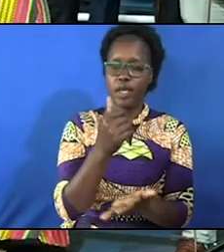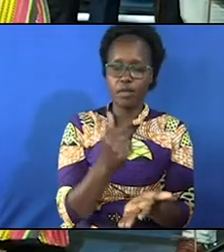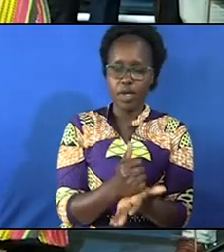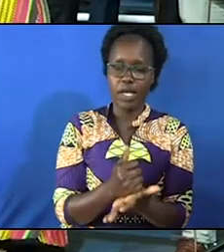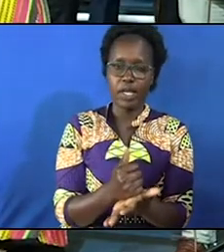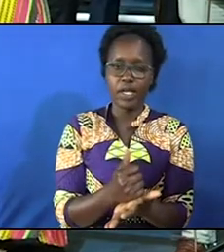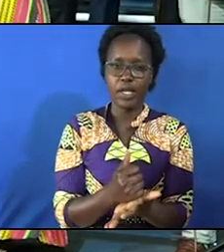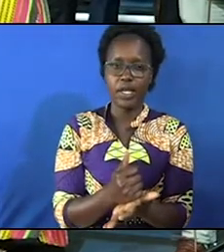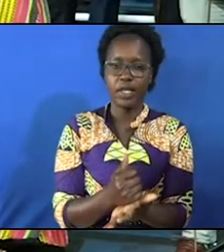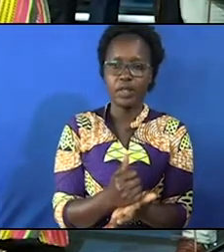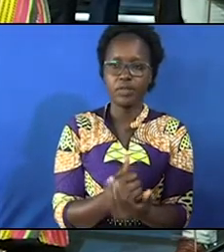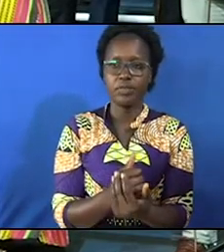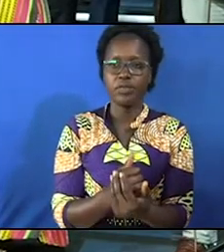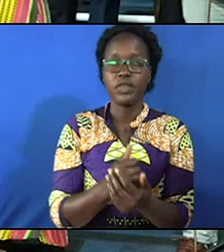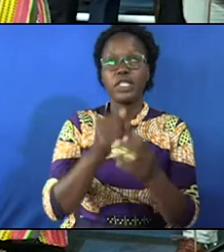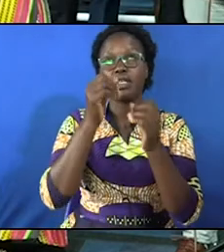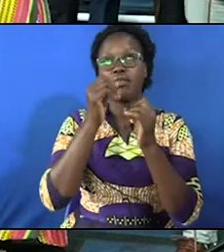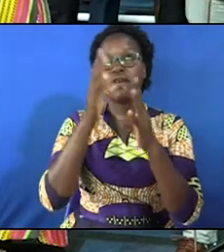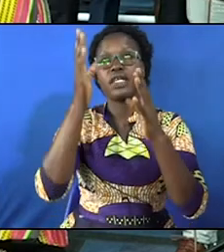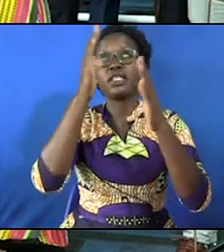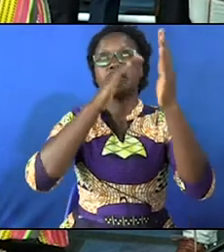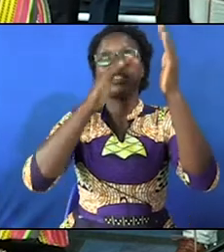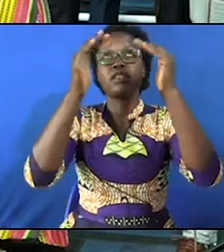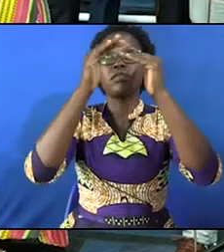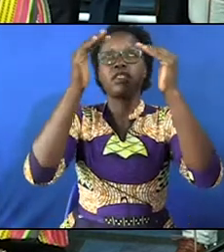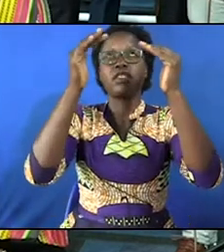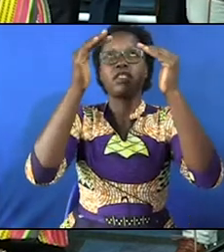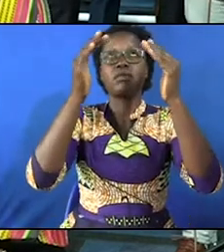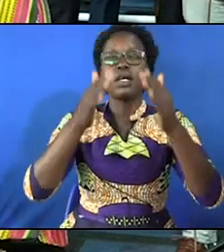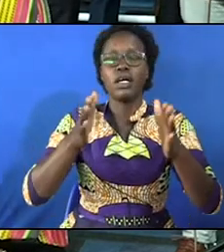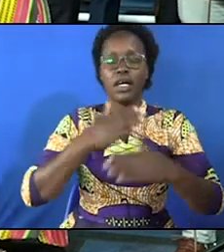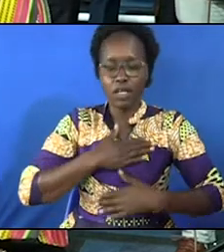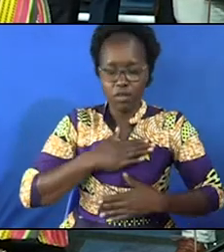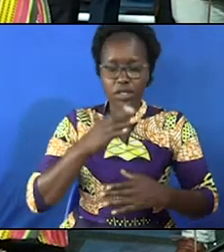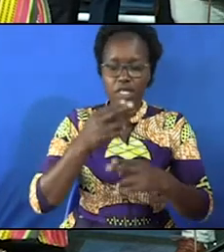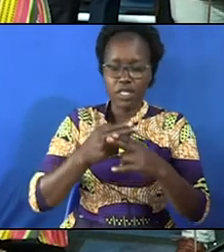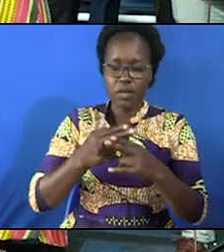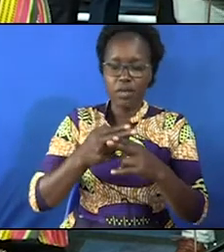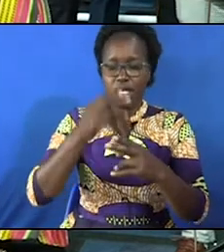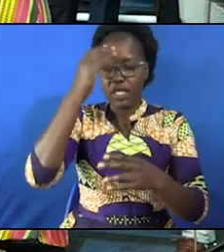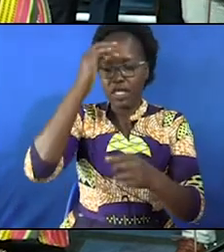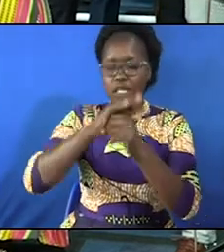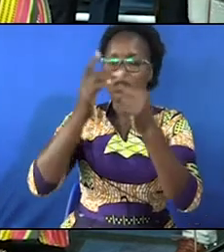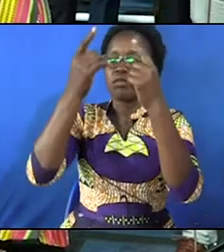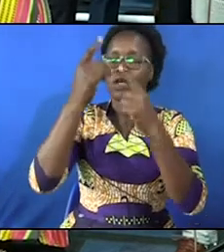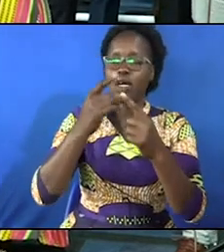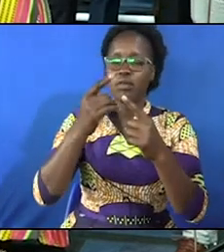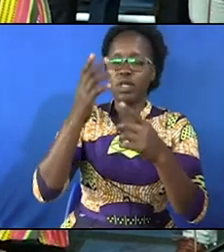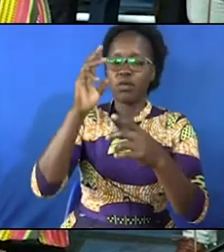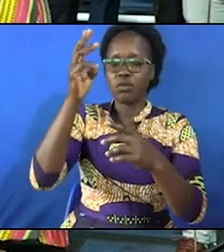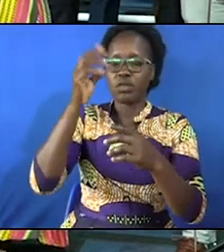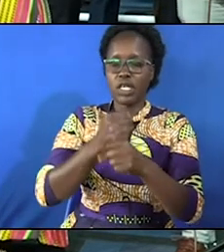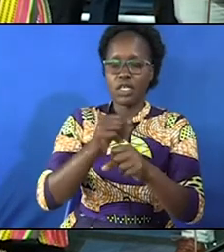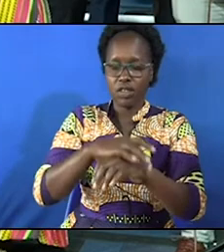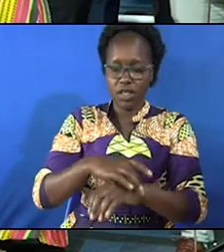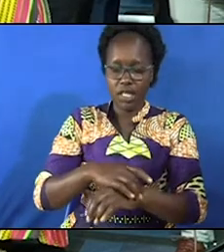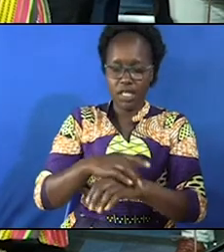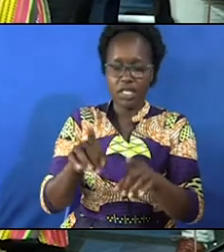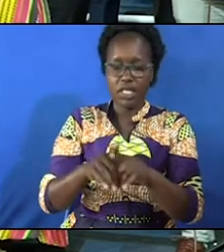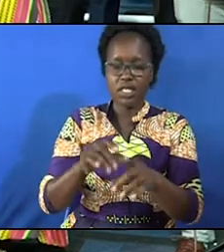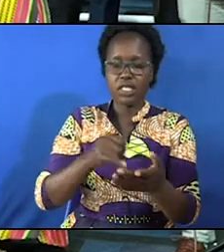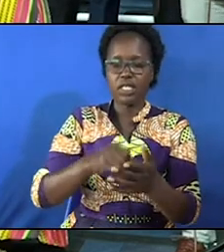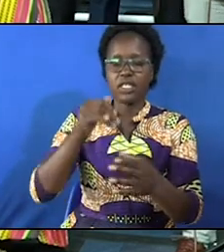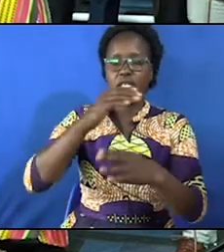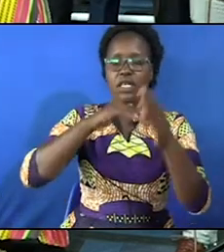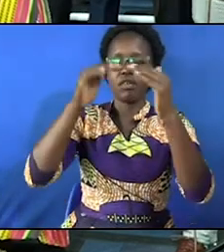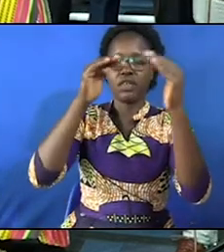amen our father who art in heaven our lord with thy name thy kingdom come thy will be done on earth